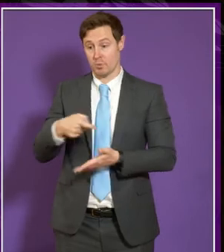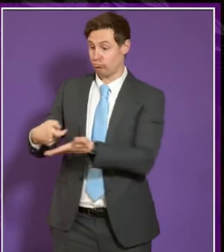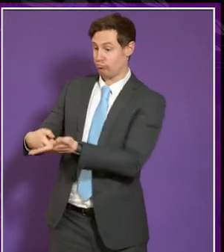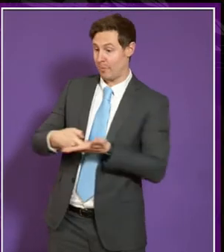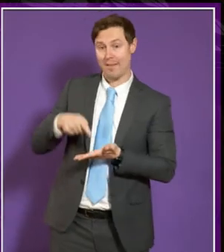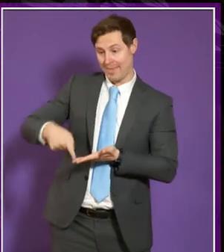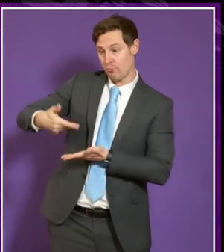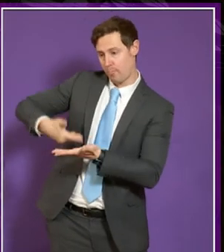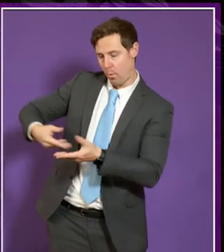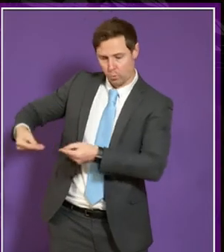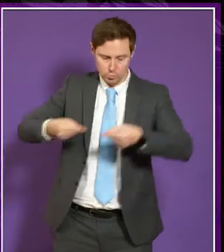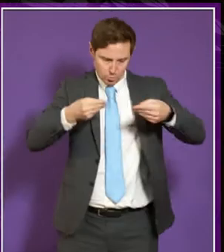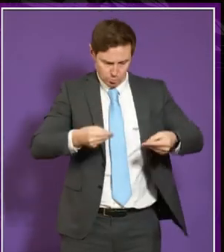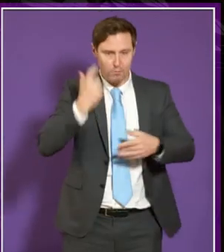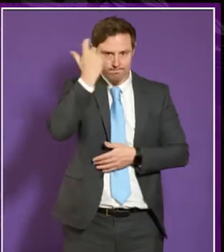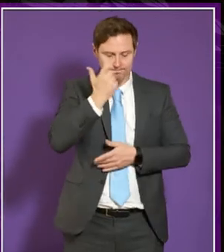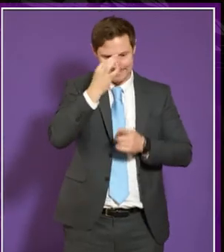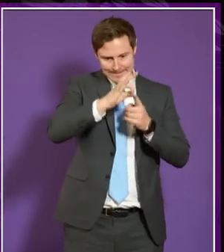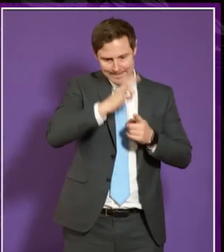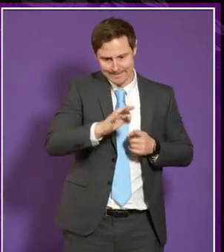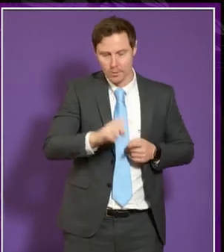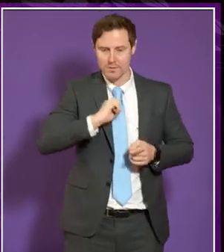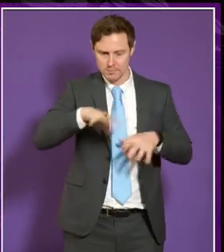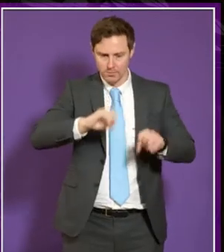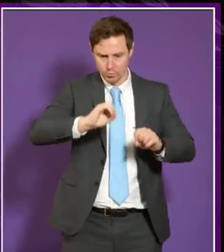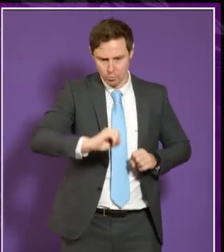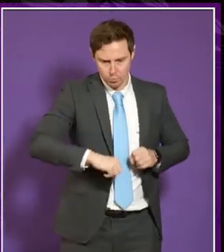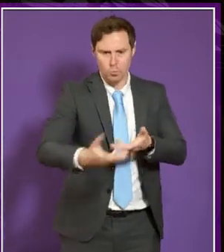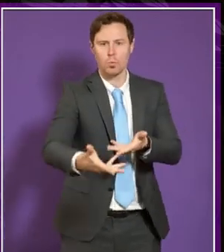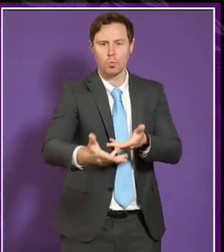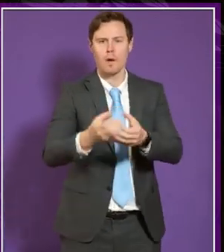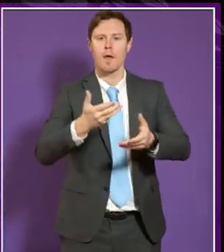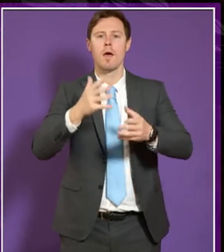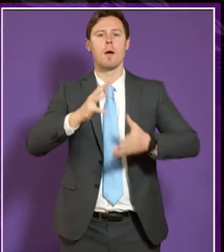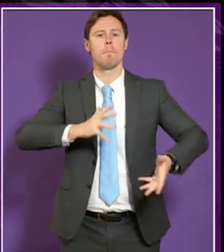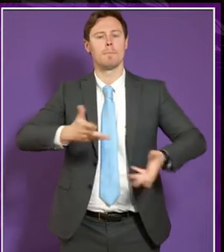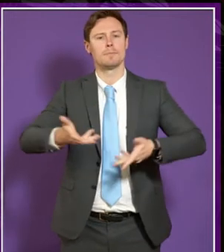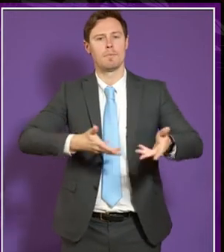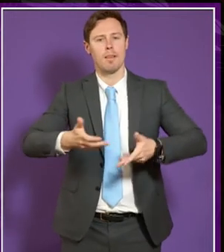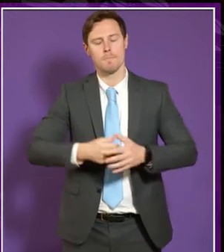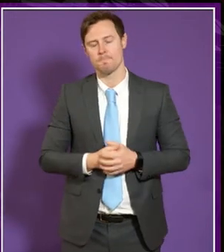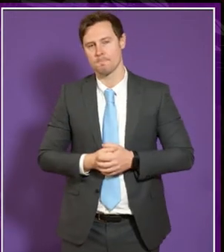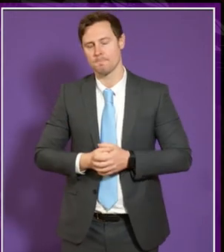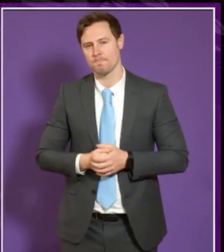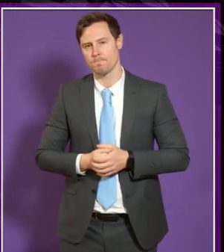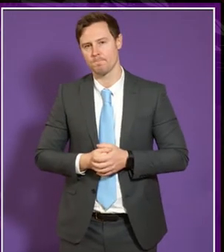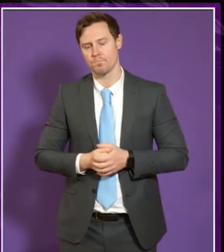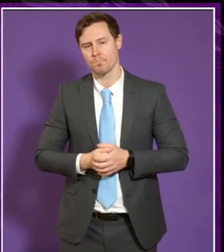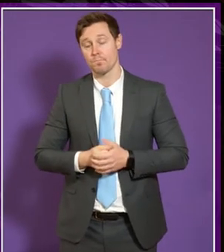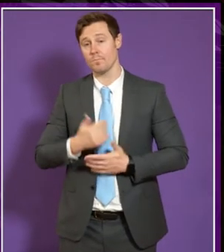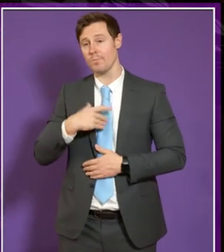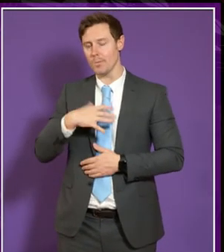will be considered in detail when we're implementing the bsl plan um i was also going to ask um